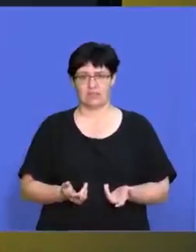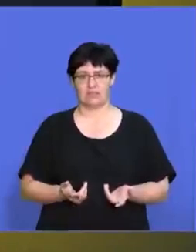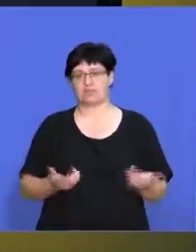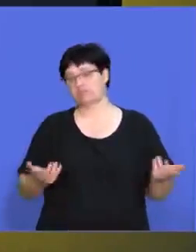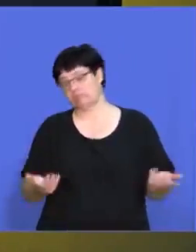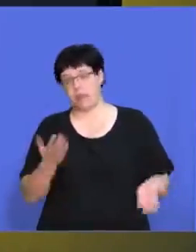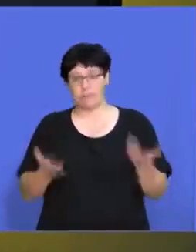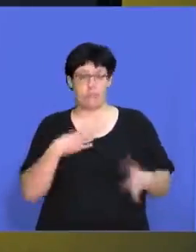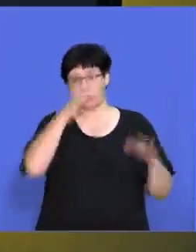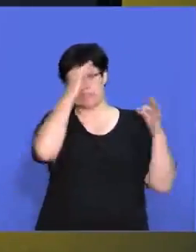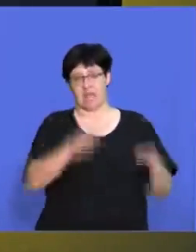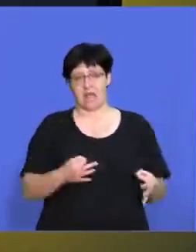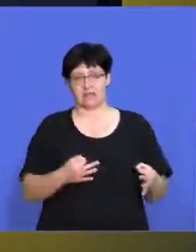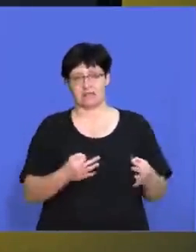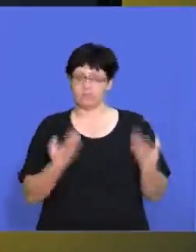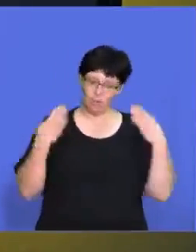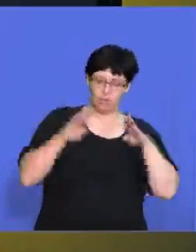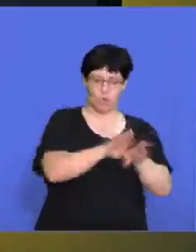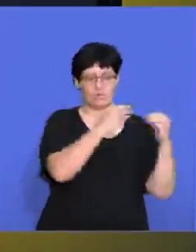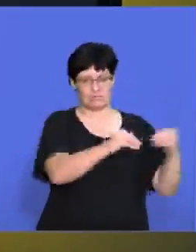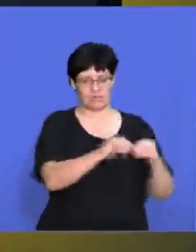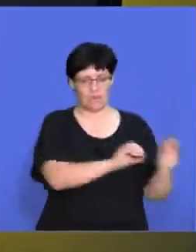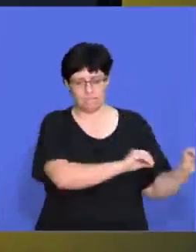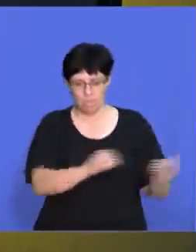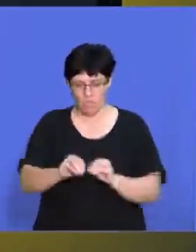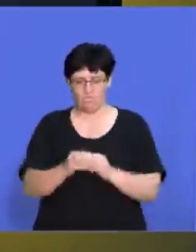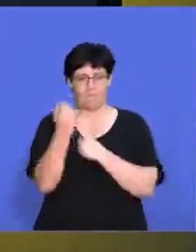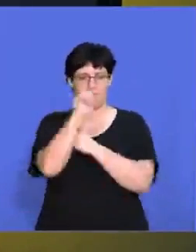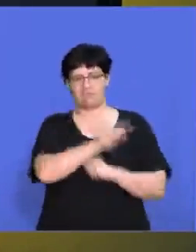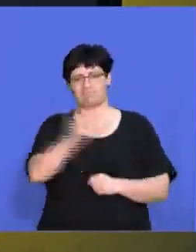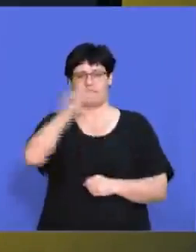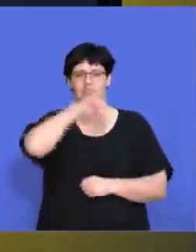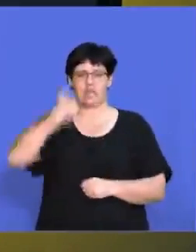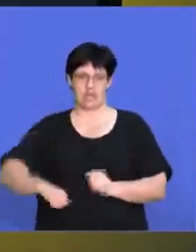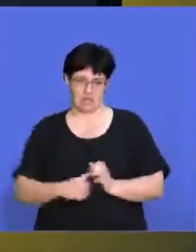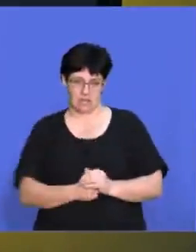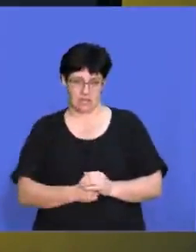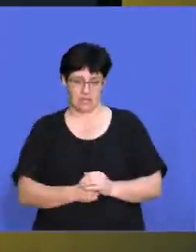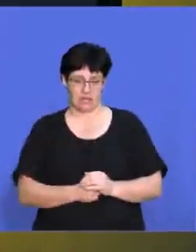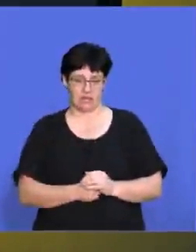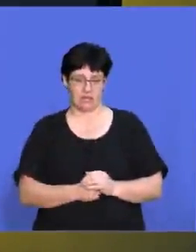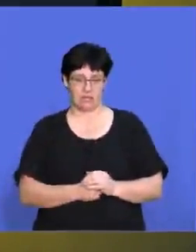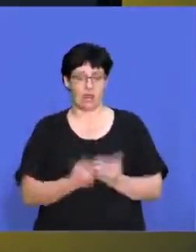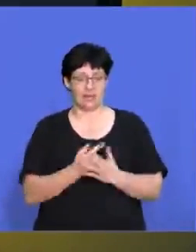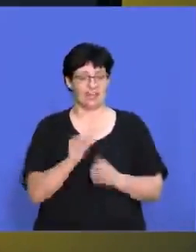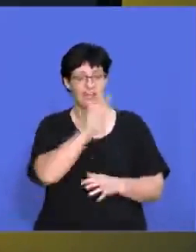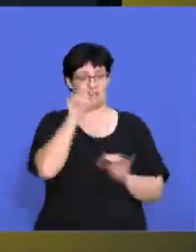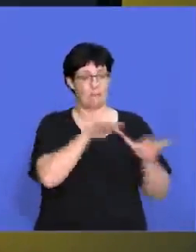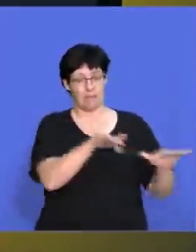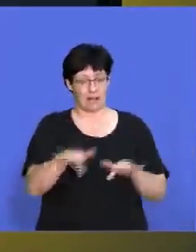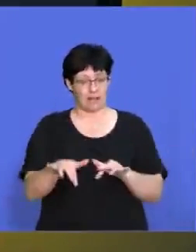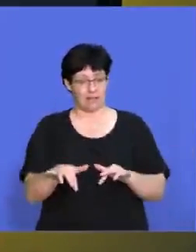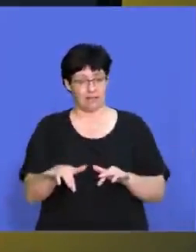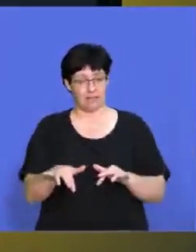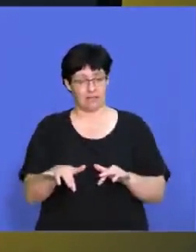is the impact going to be if we decide to close our business and move all of our manufacturing to China? Um, or is the, say,